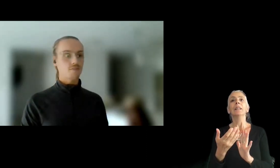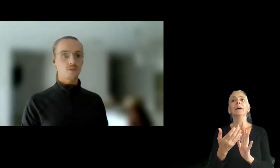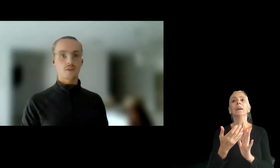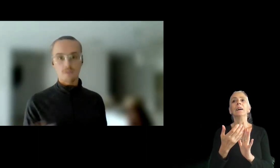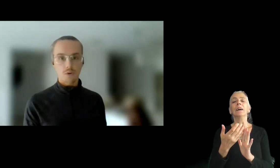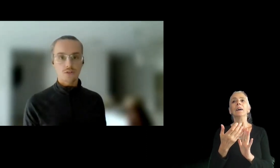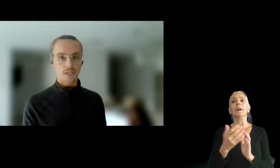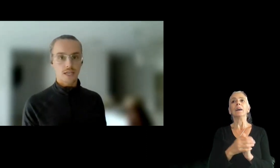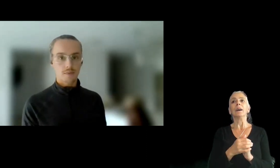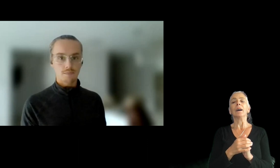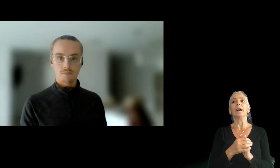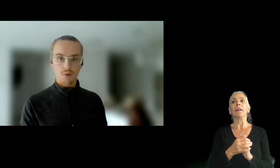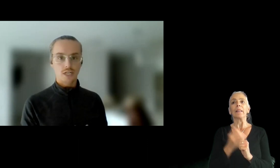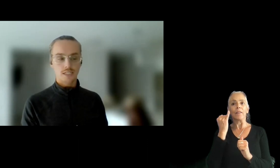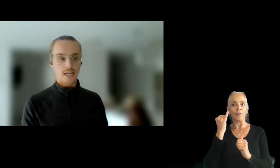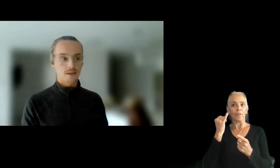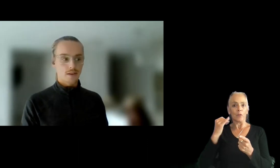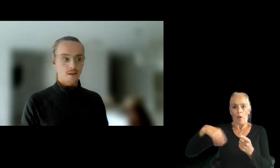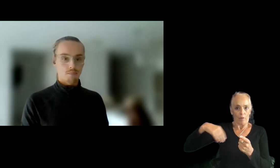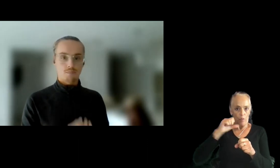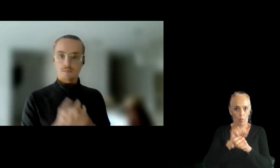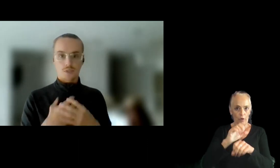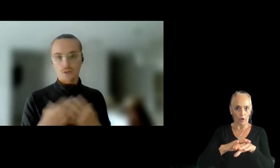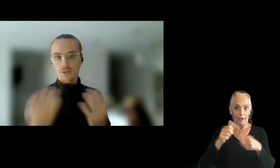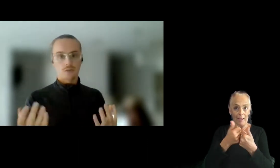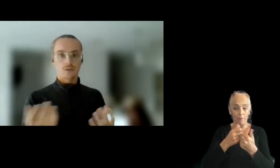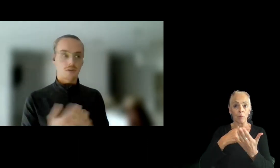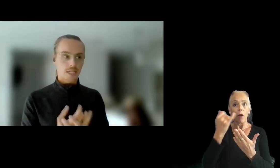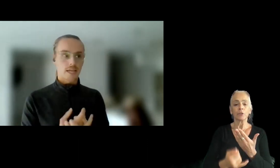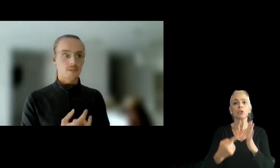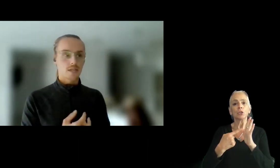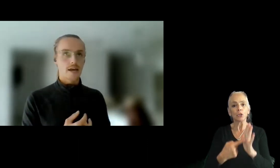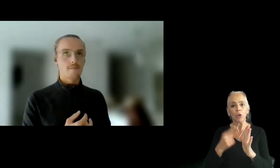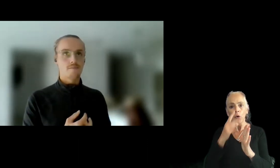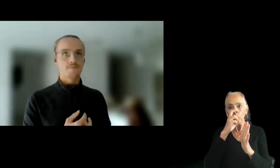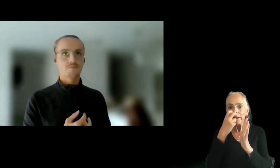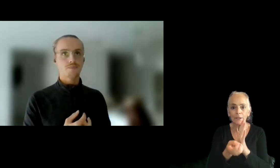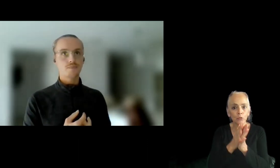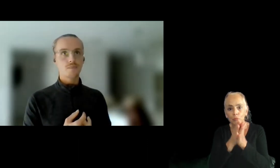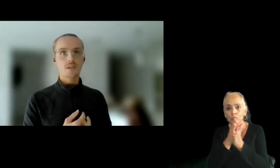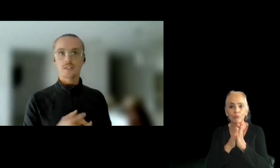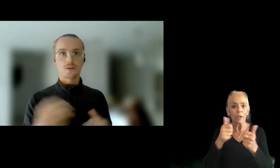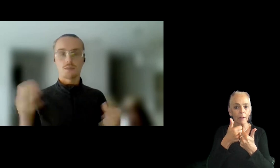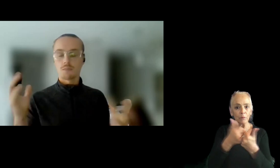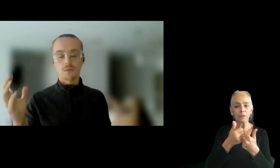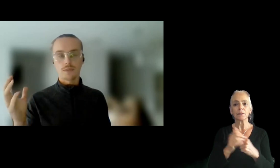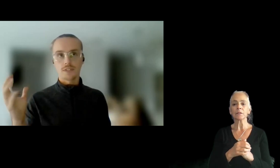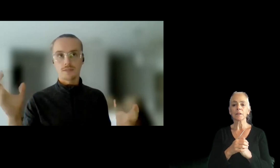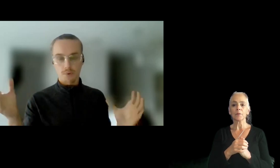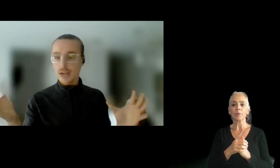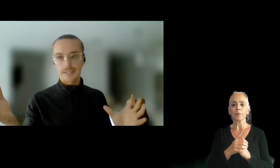If you haven't worked on a gaming project yet, show that you're into games, you know,